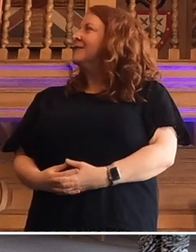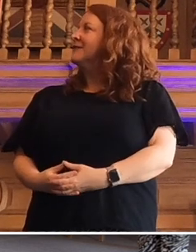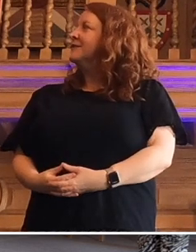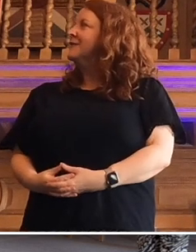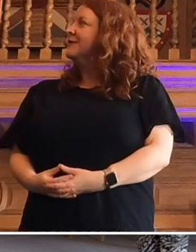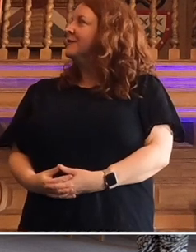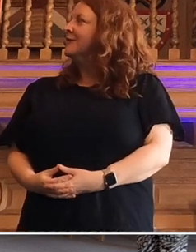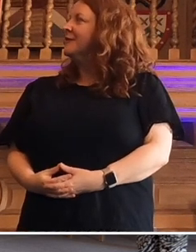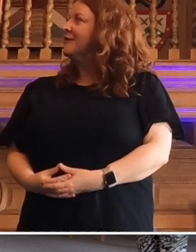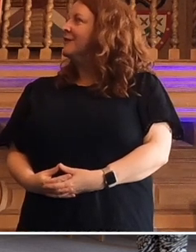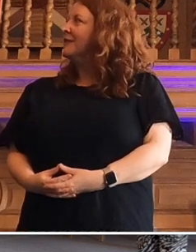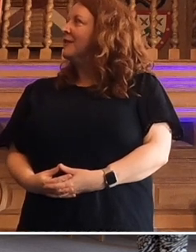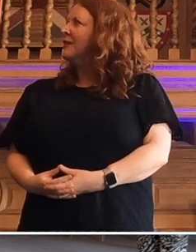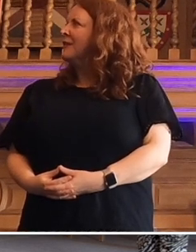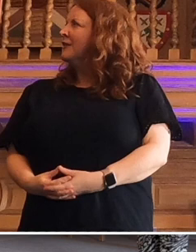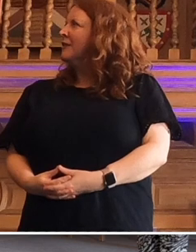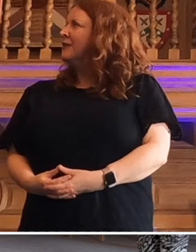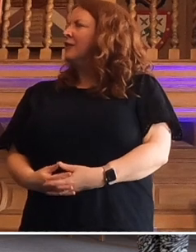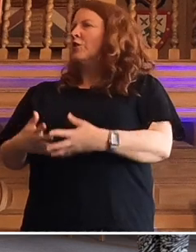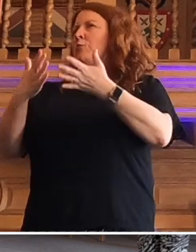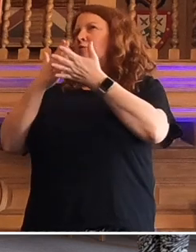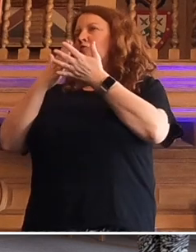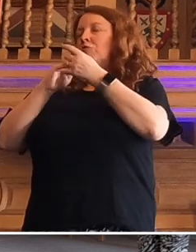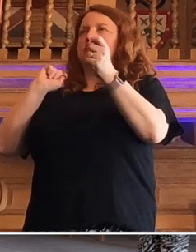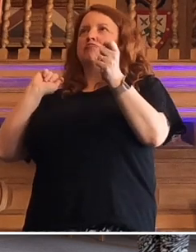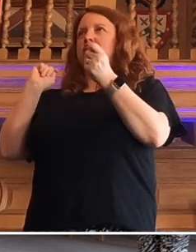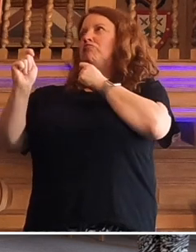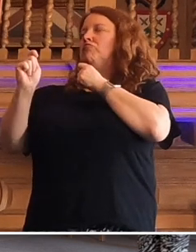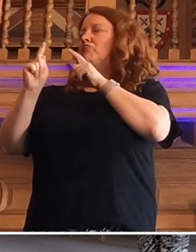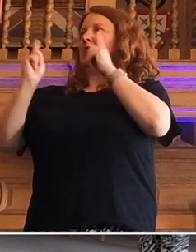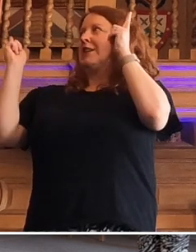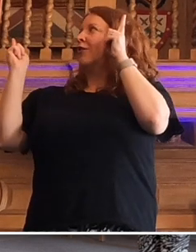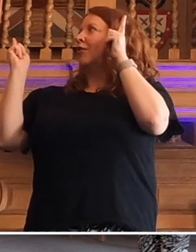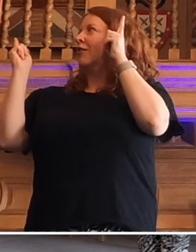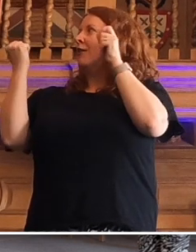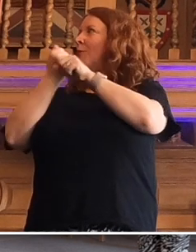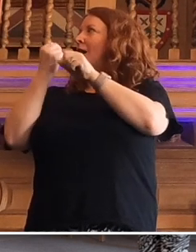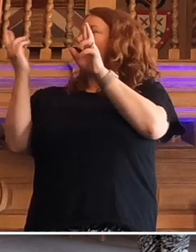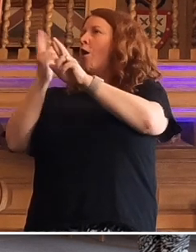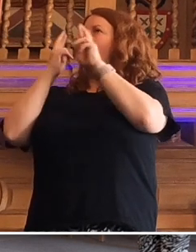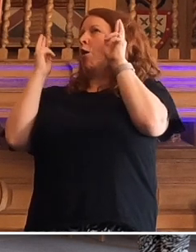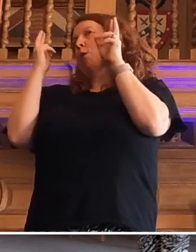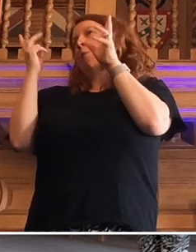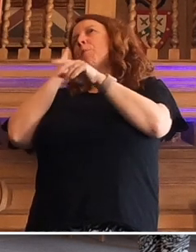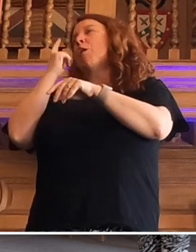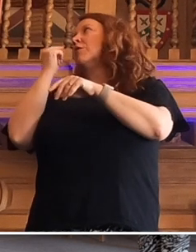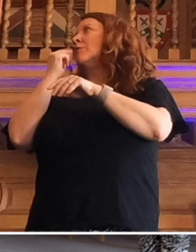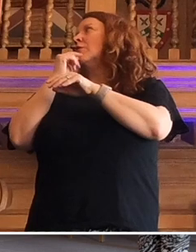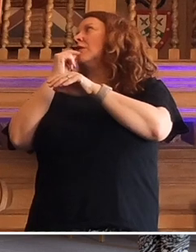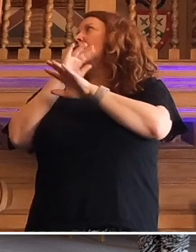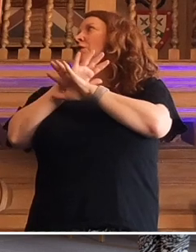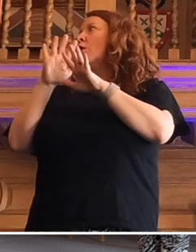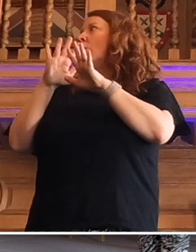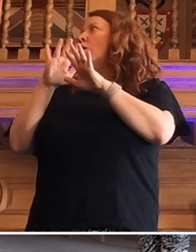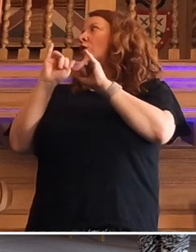Raymond Williams said, To be truly radical is to make hope possible rather than